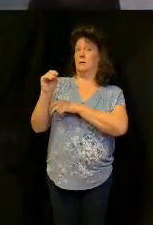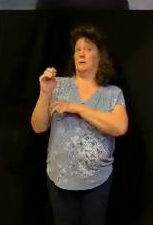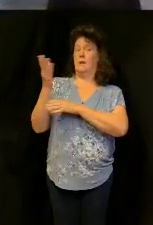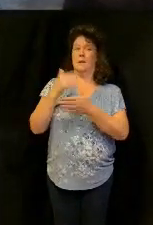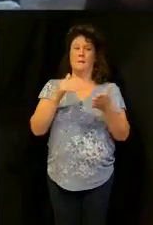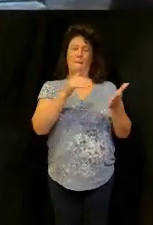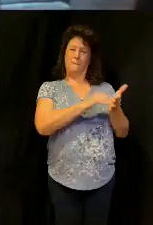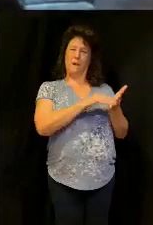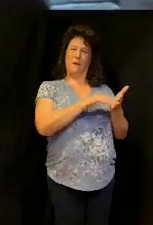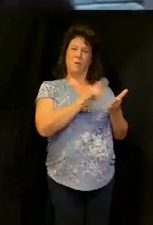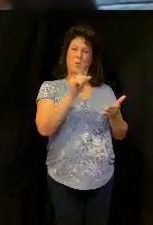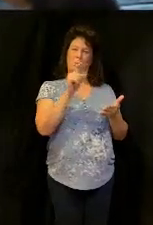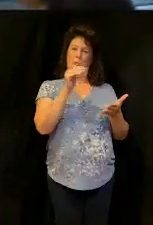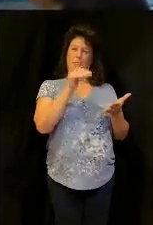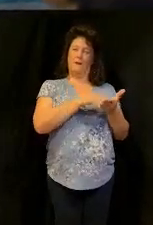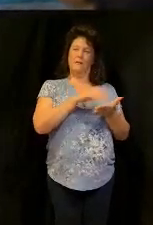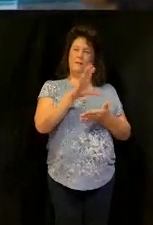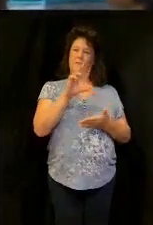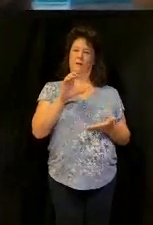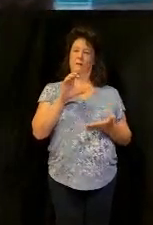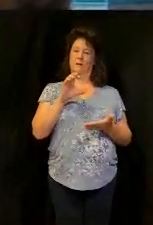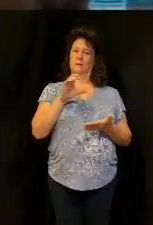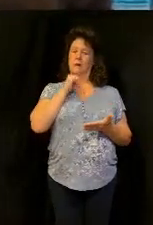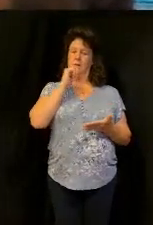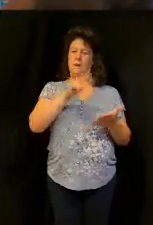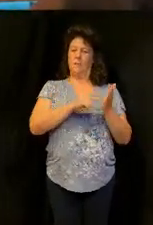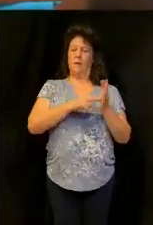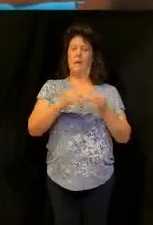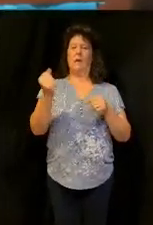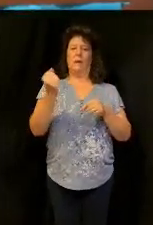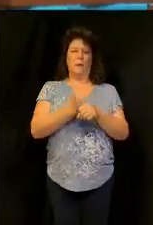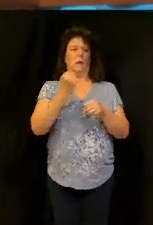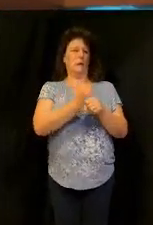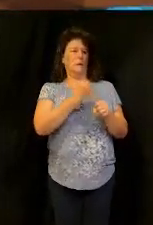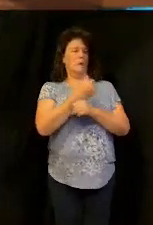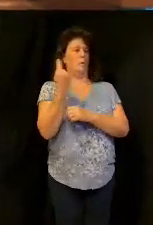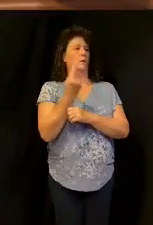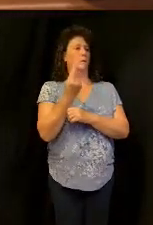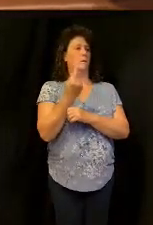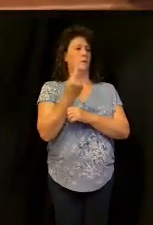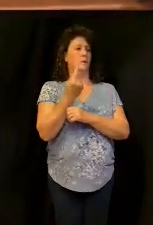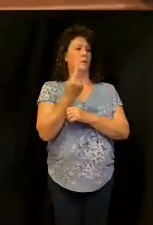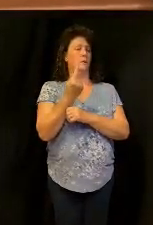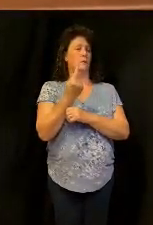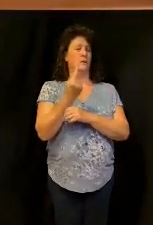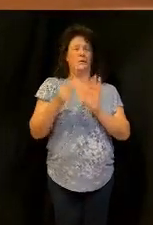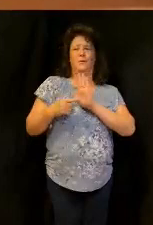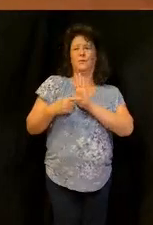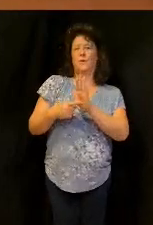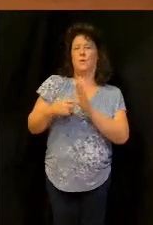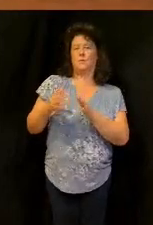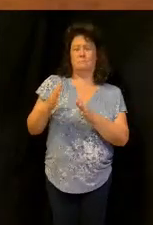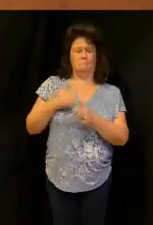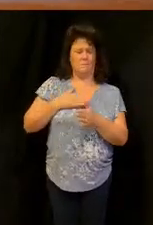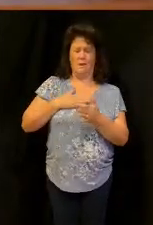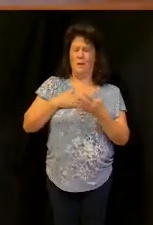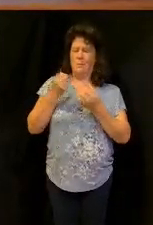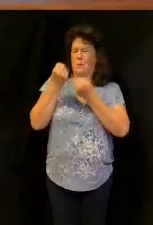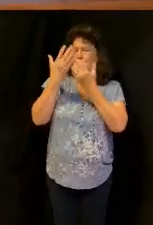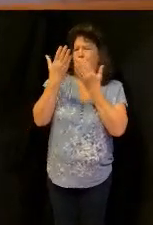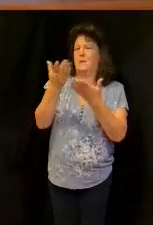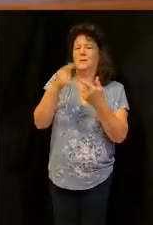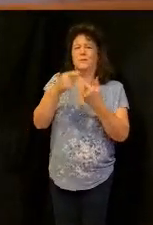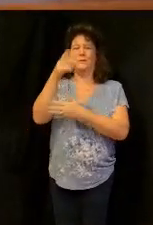now listen it ain't about you getting stuff listen this is the thing though I'm not just I do it because I'm being obedient to God and God takes care of the rest